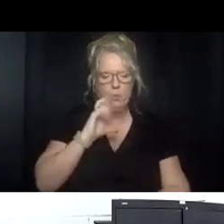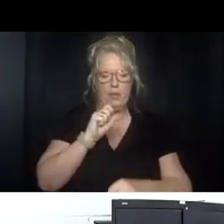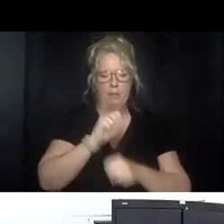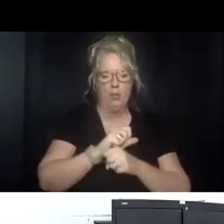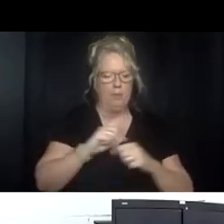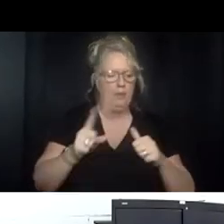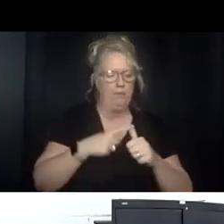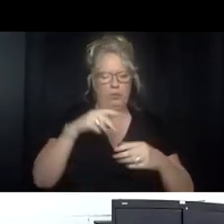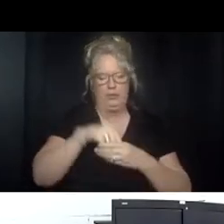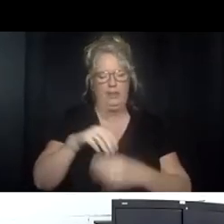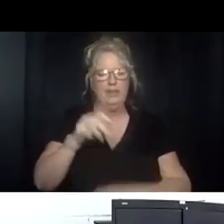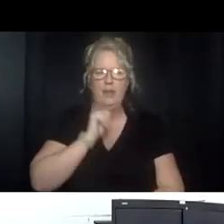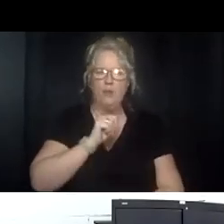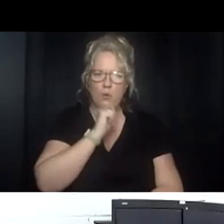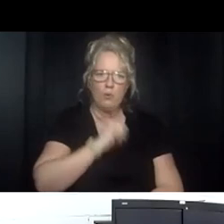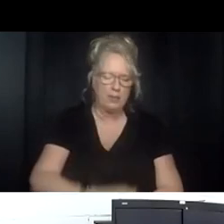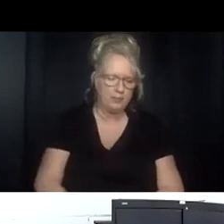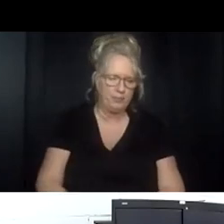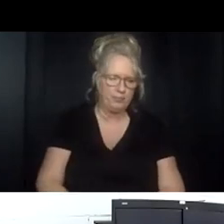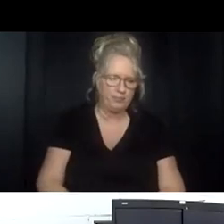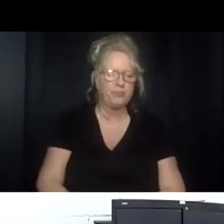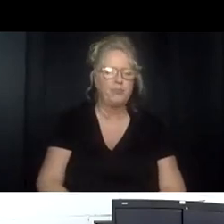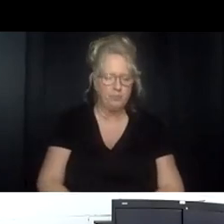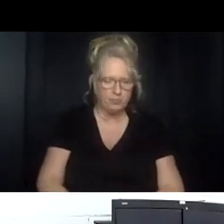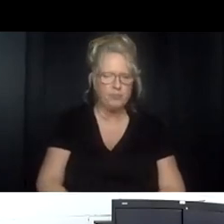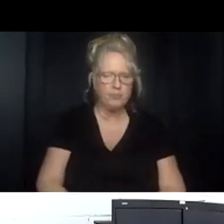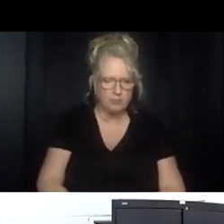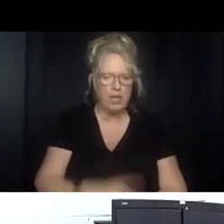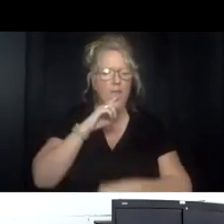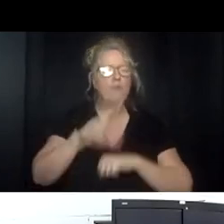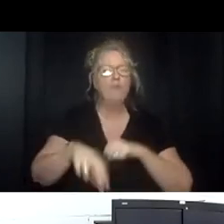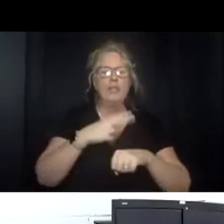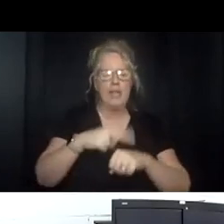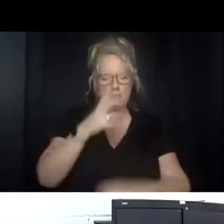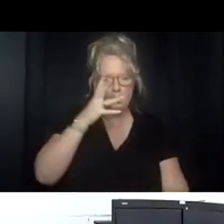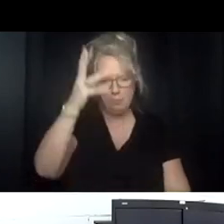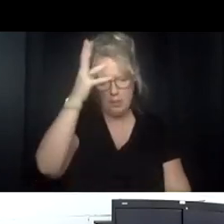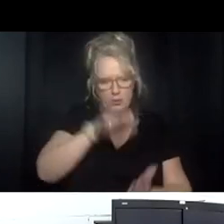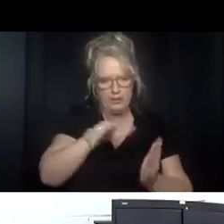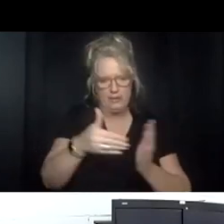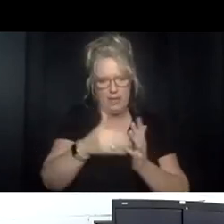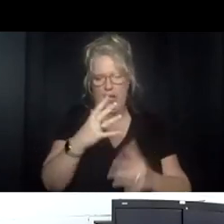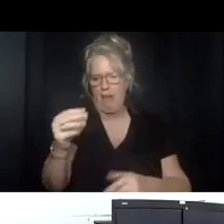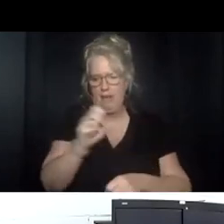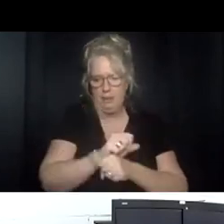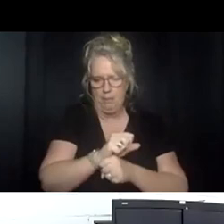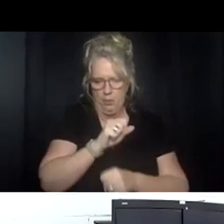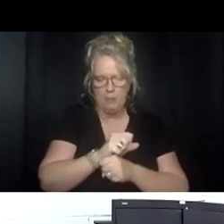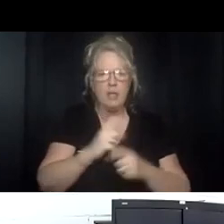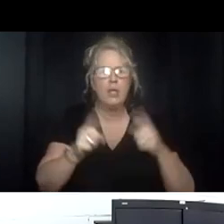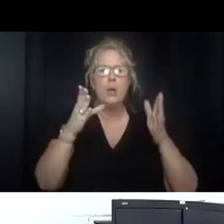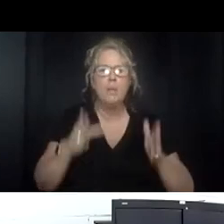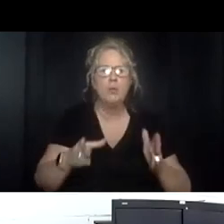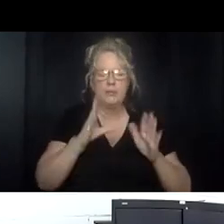first in arizona according to the pacers national parent center on transition and employment a person